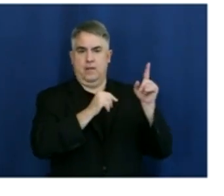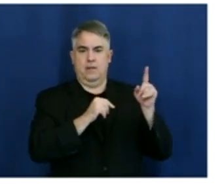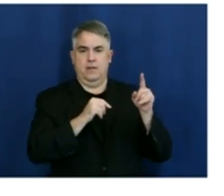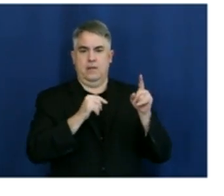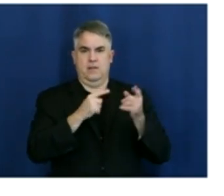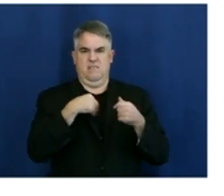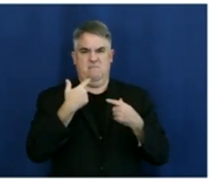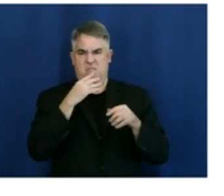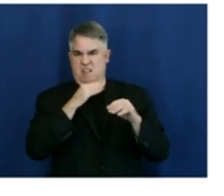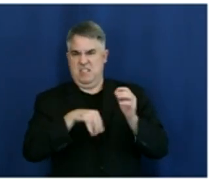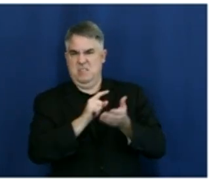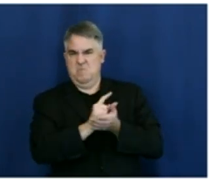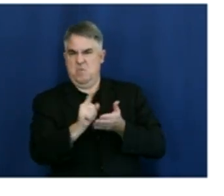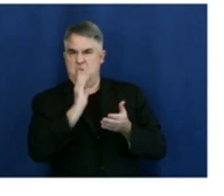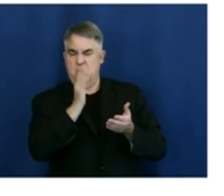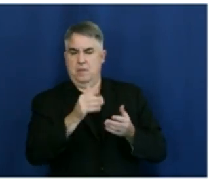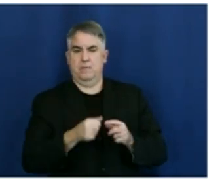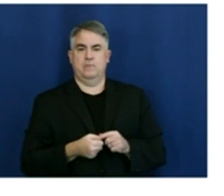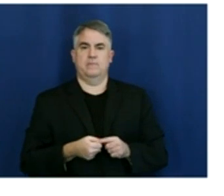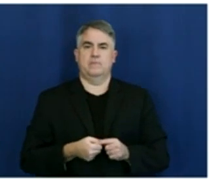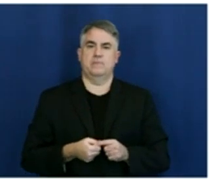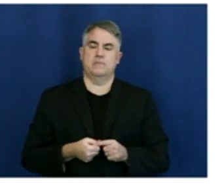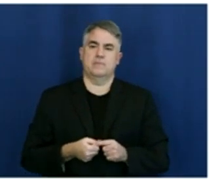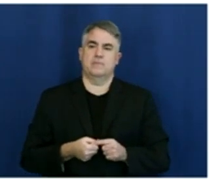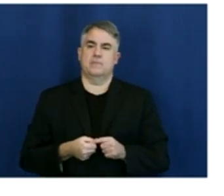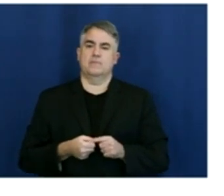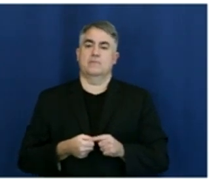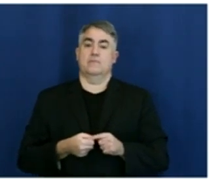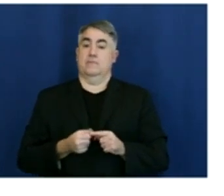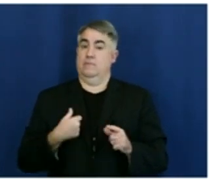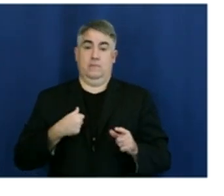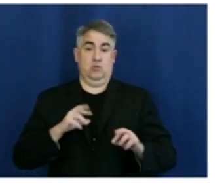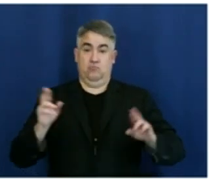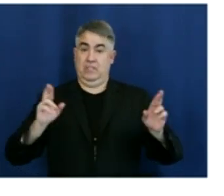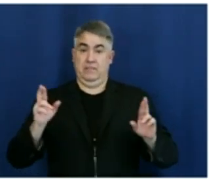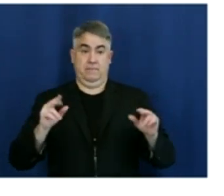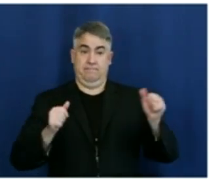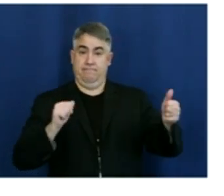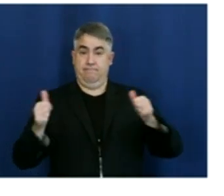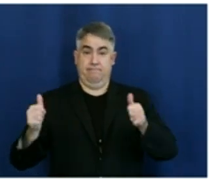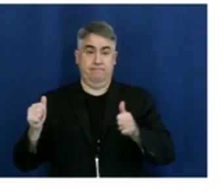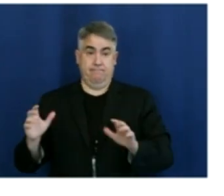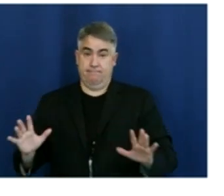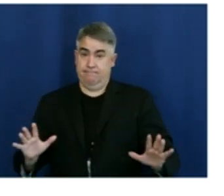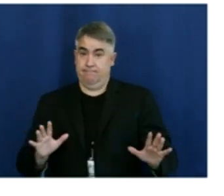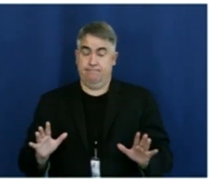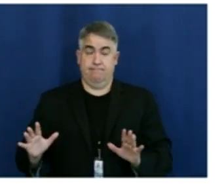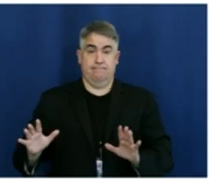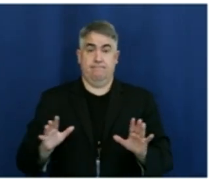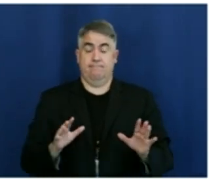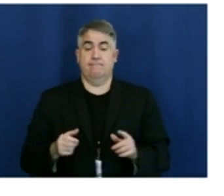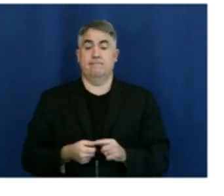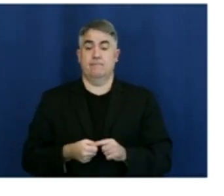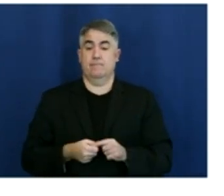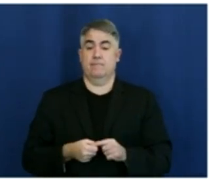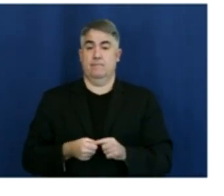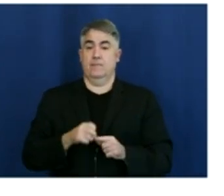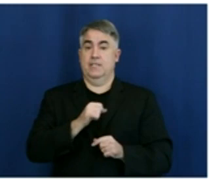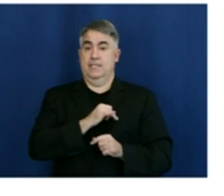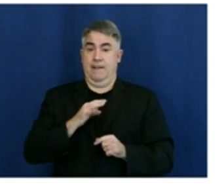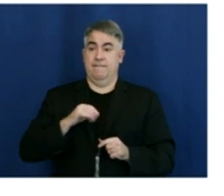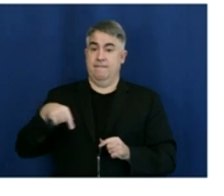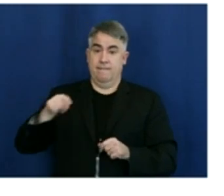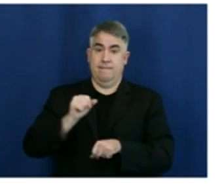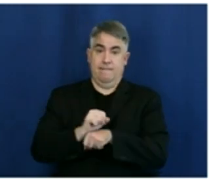And then what we'll really be doing is just standing poised and ready to increase the throughput at each of these sites. Again, we have about